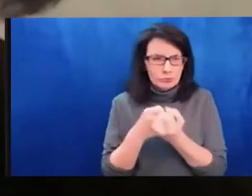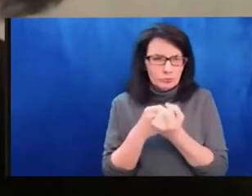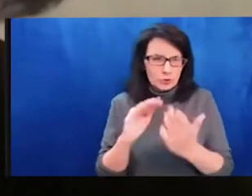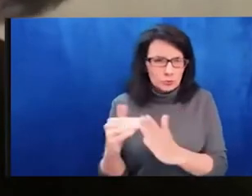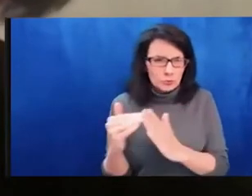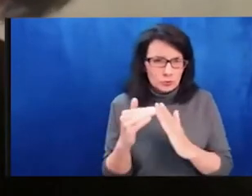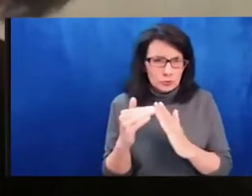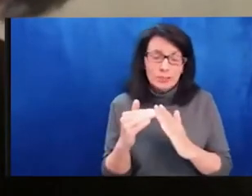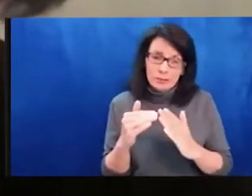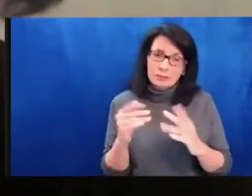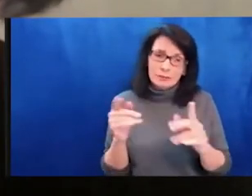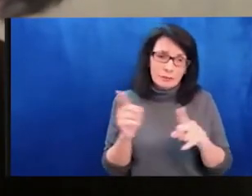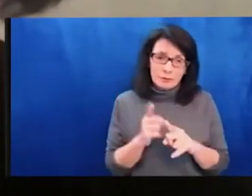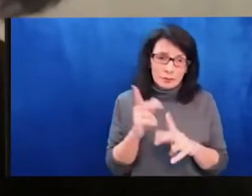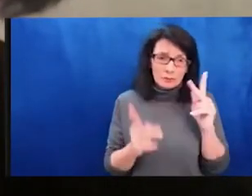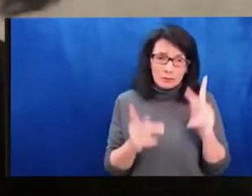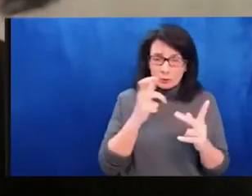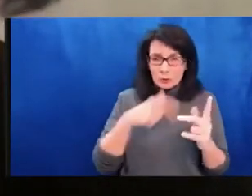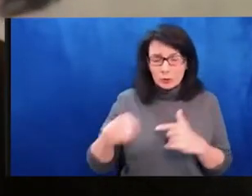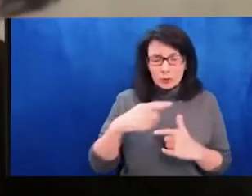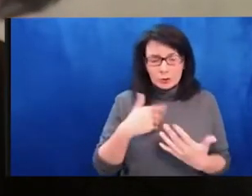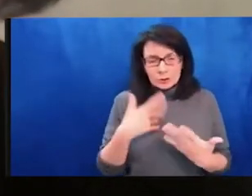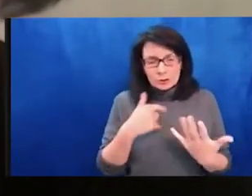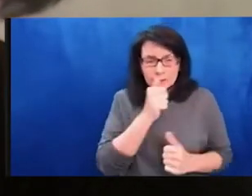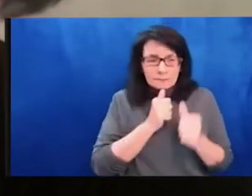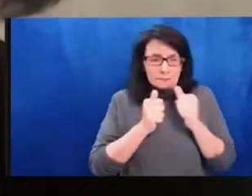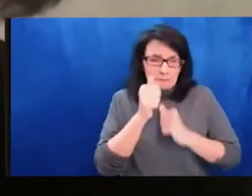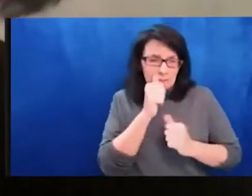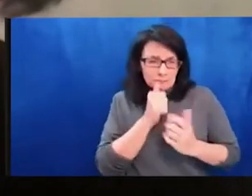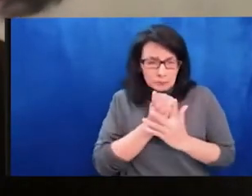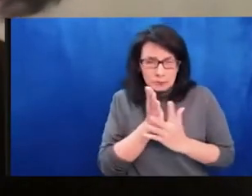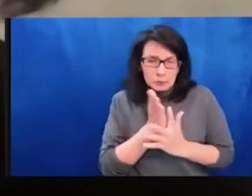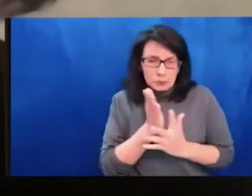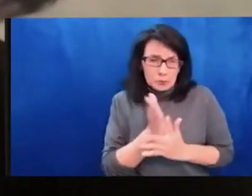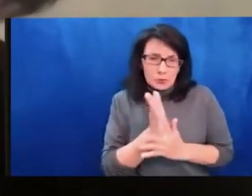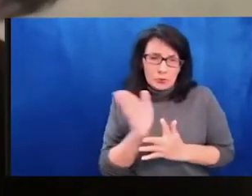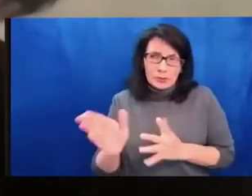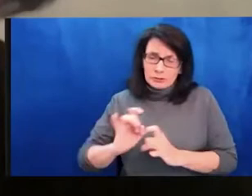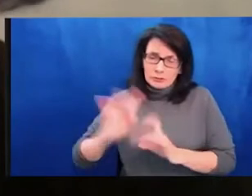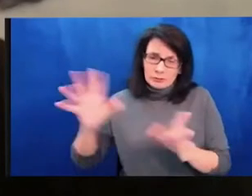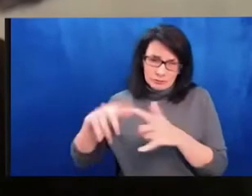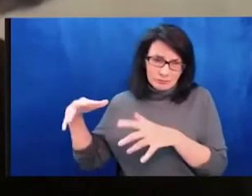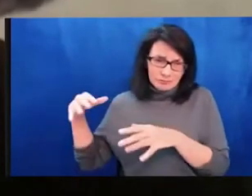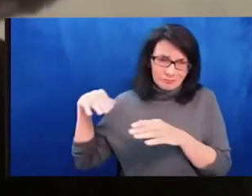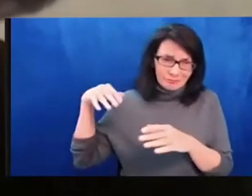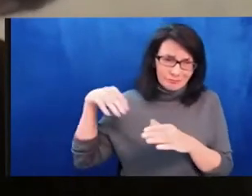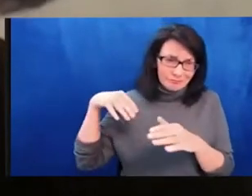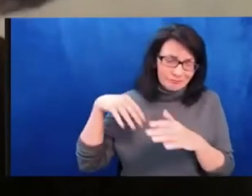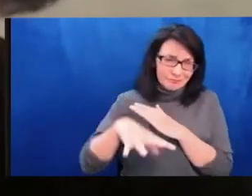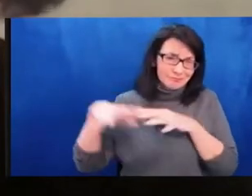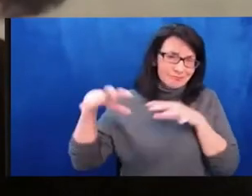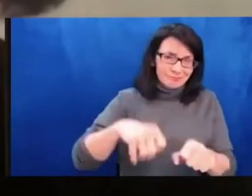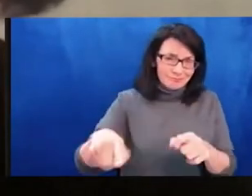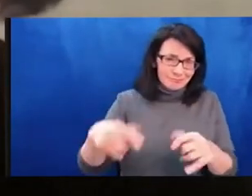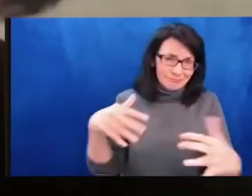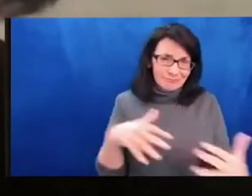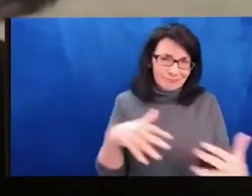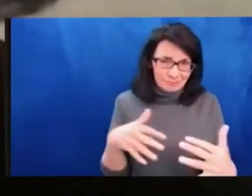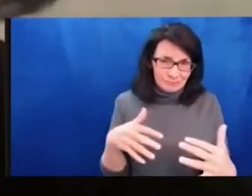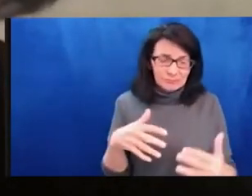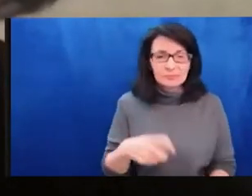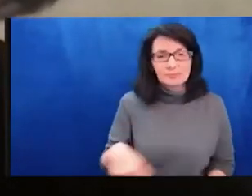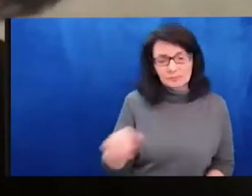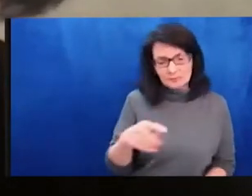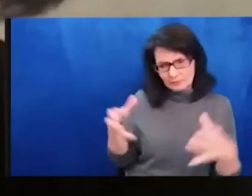want to encourage everybody who is here not to remain silent in the face of these atrocities happening now in Ukraine, and be supportive